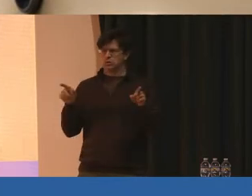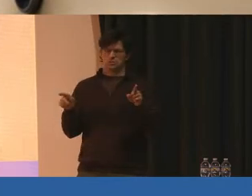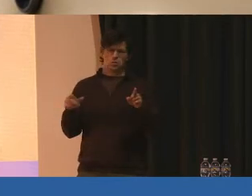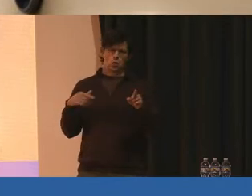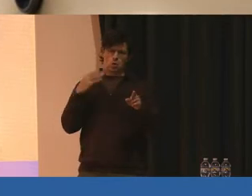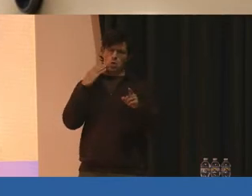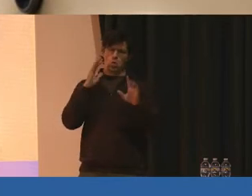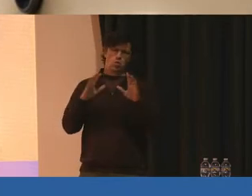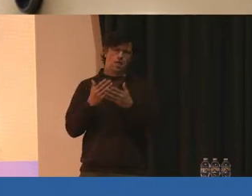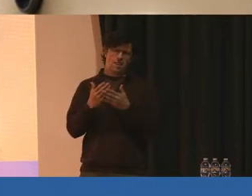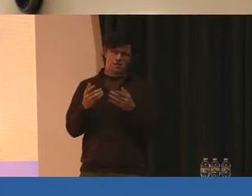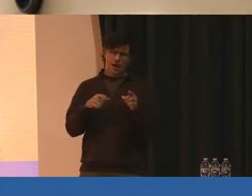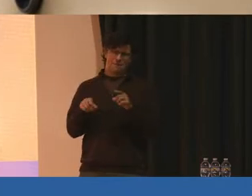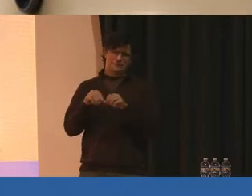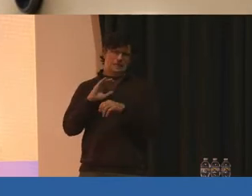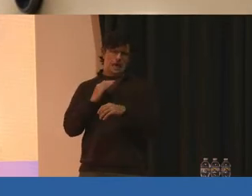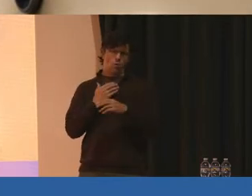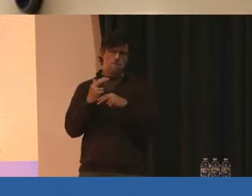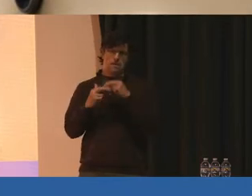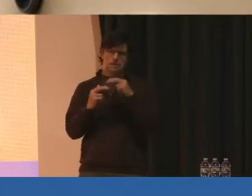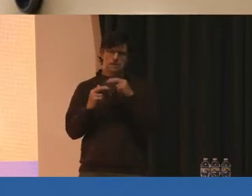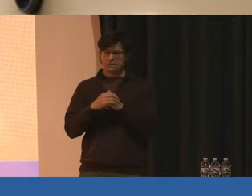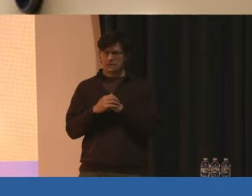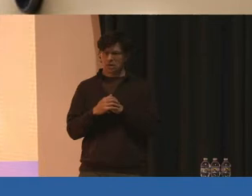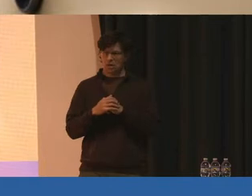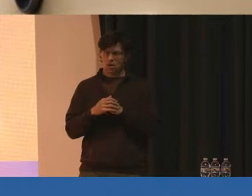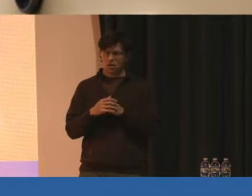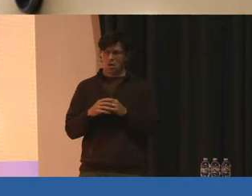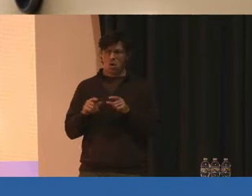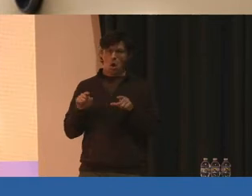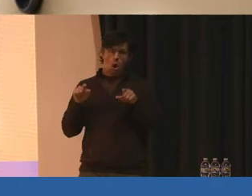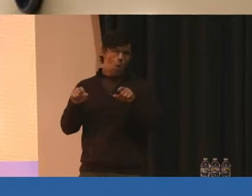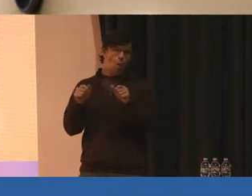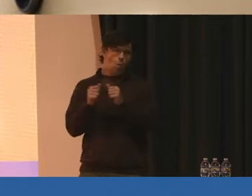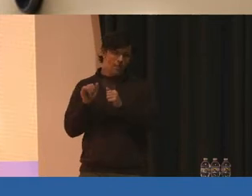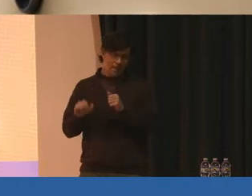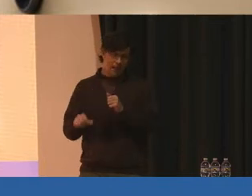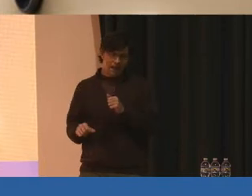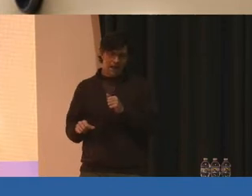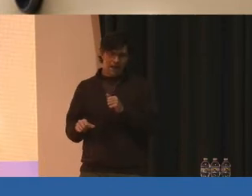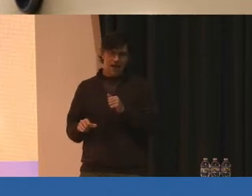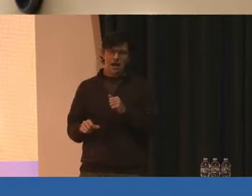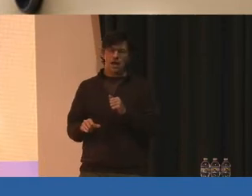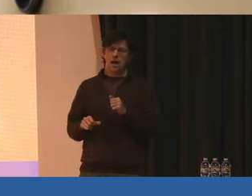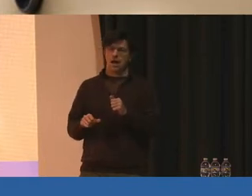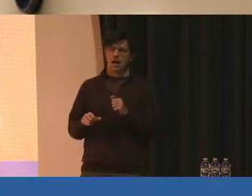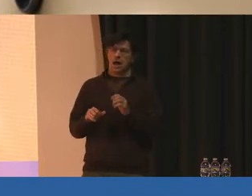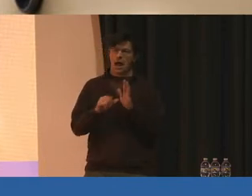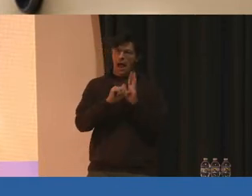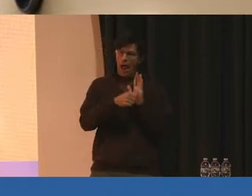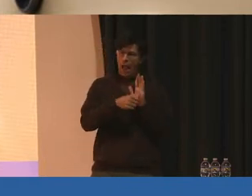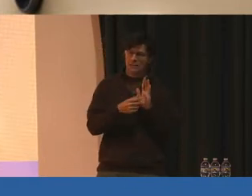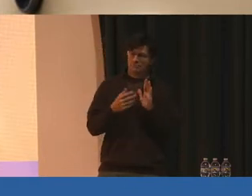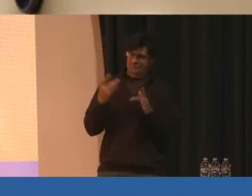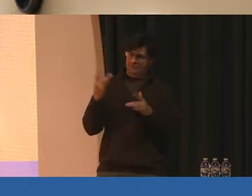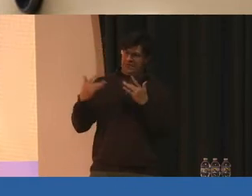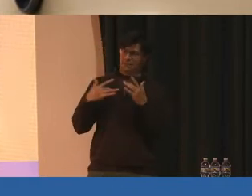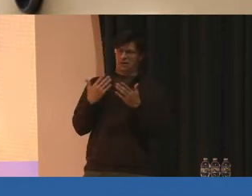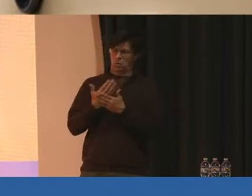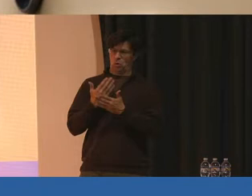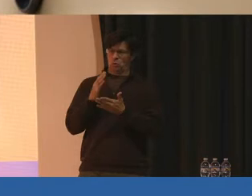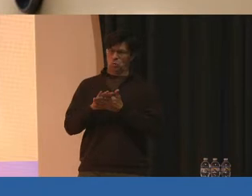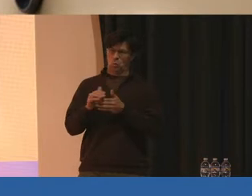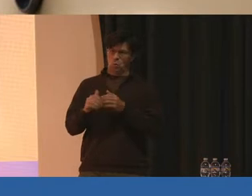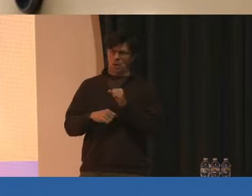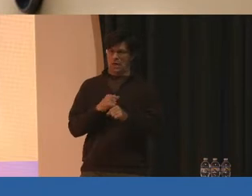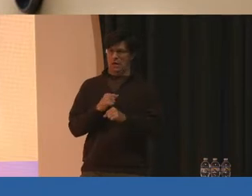in our buildings. Now, alongside that, the highlights and excitements and the new school year, we know it's